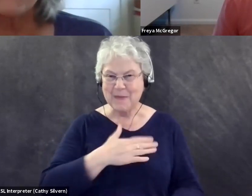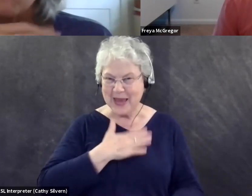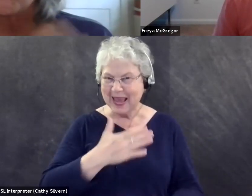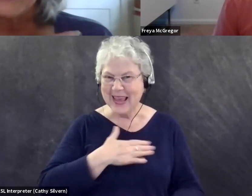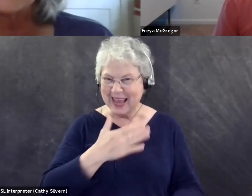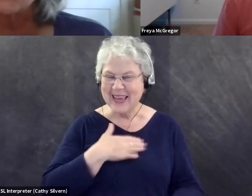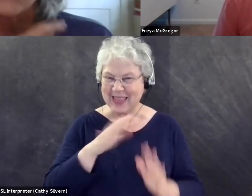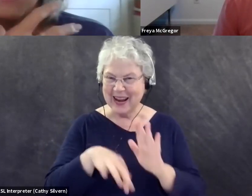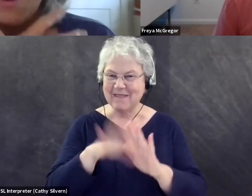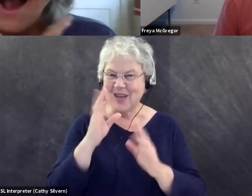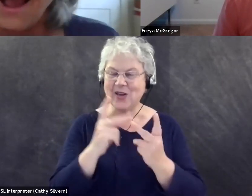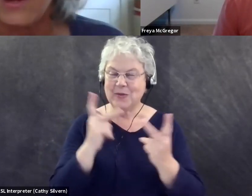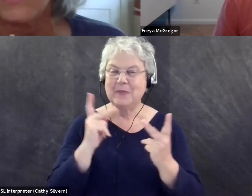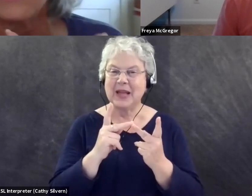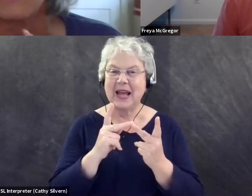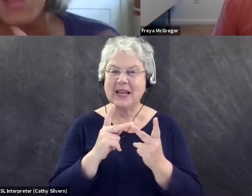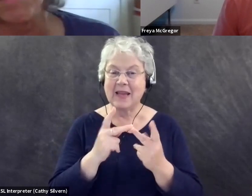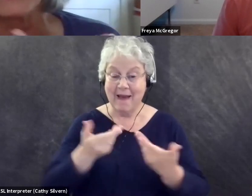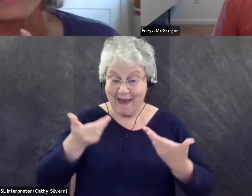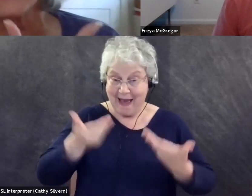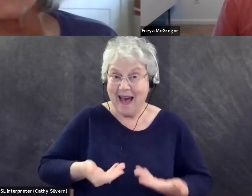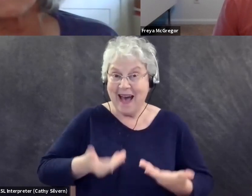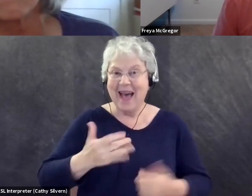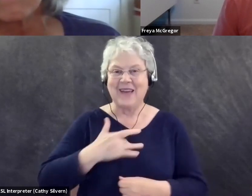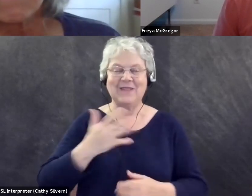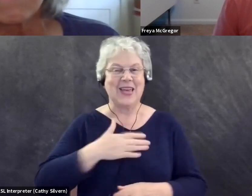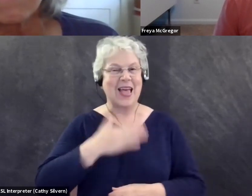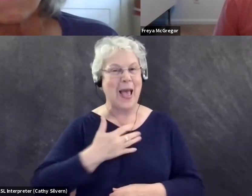I have found the place where I am happiest.